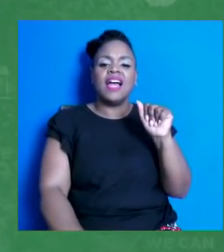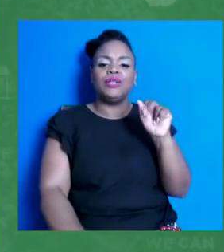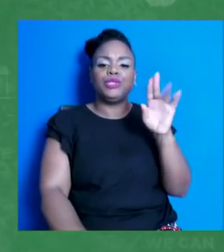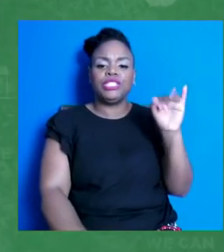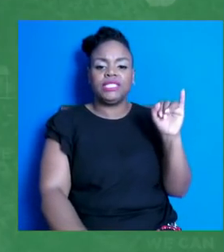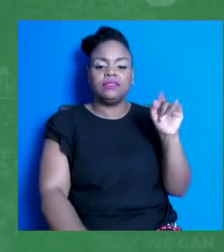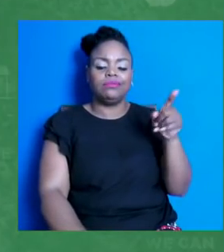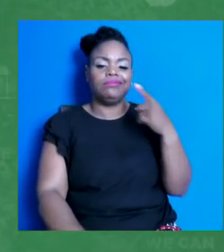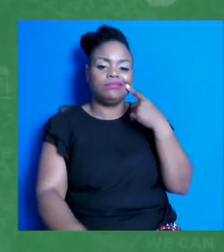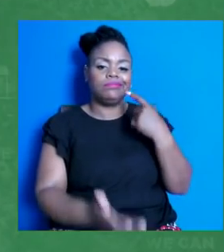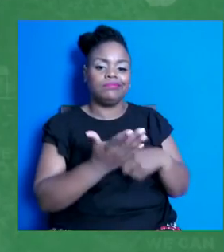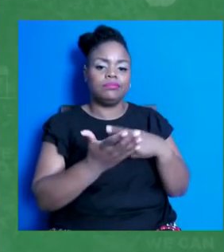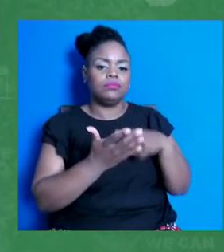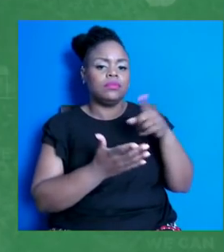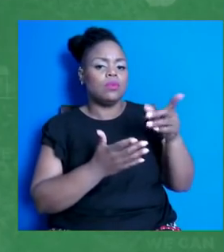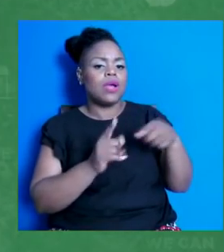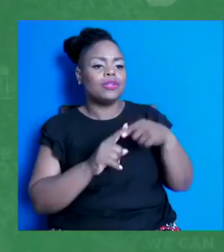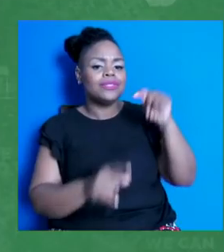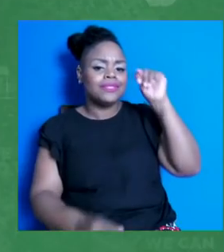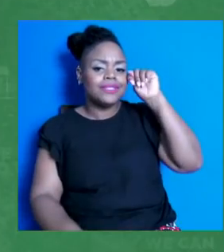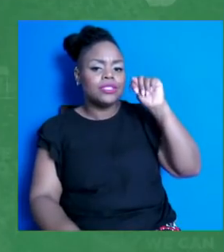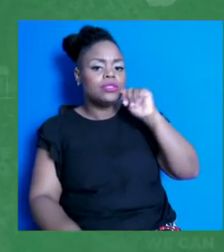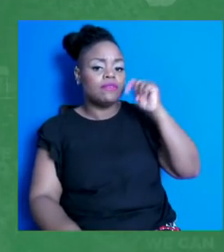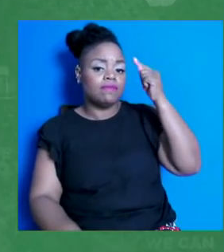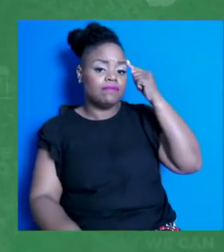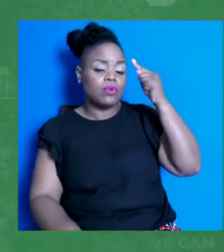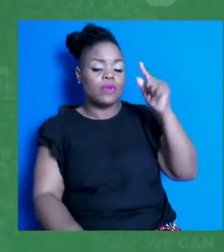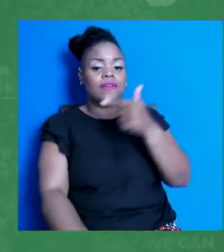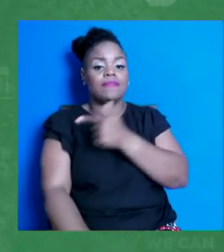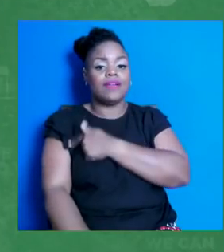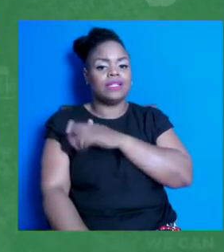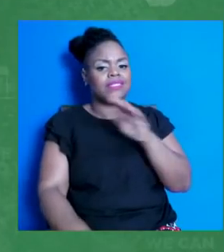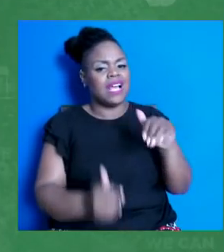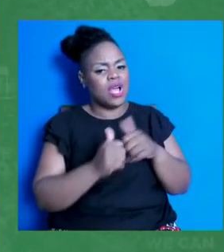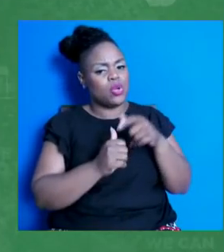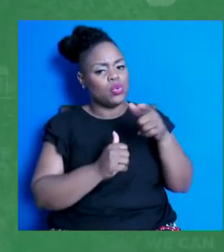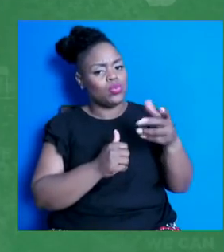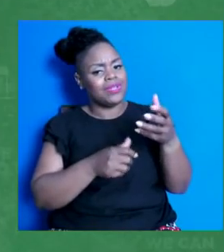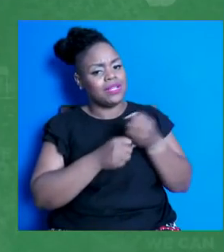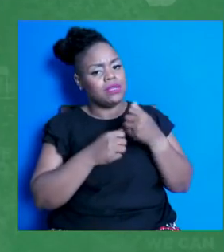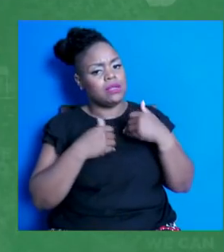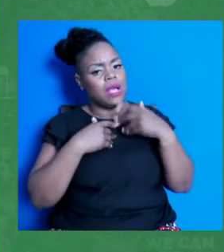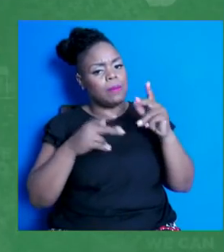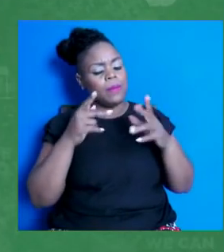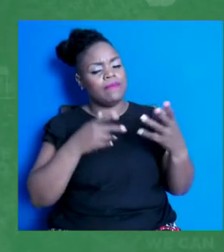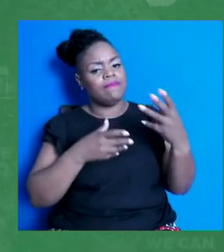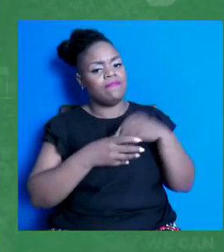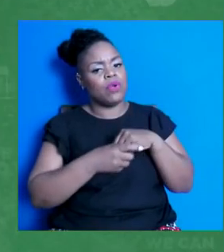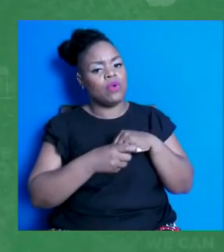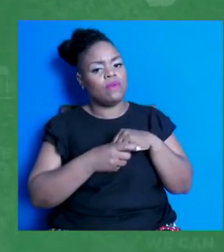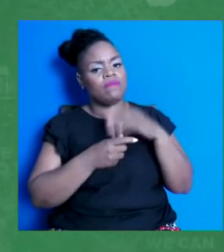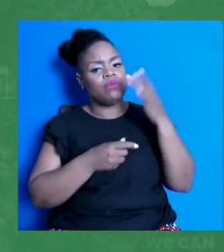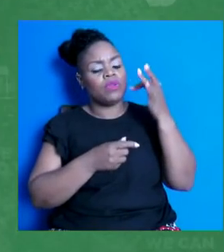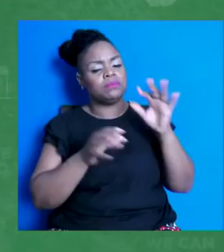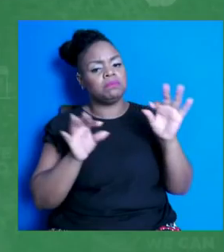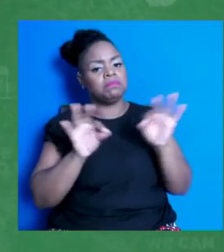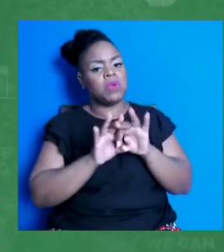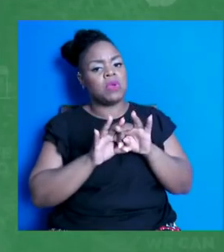vaccines, how you're getting young people involved, and why it's so important to have your age group vaccinated?